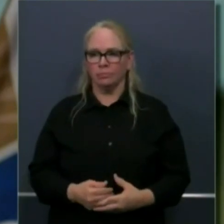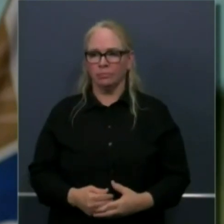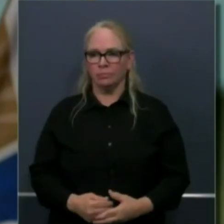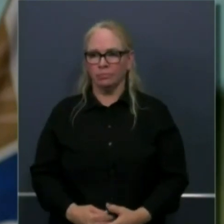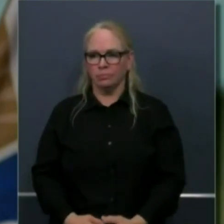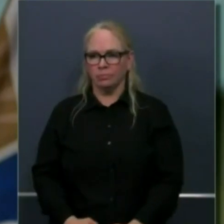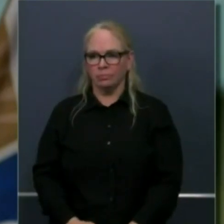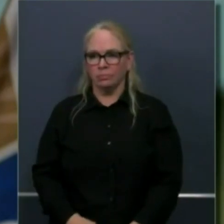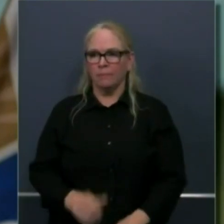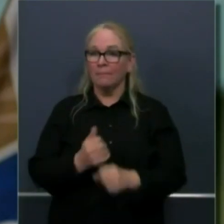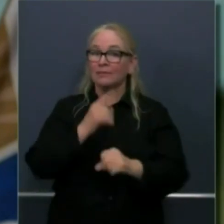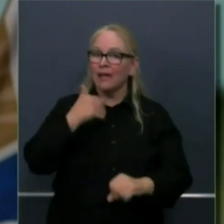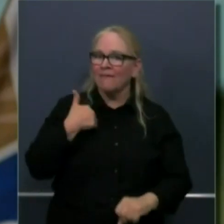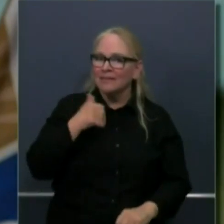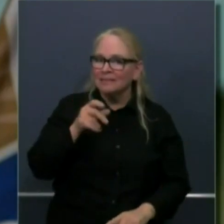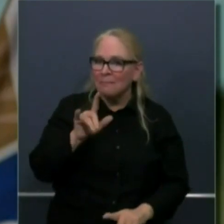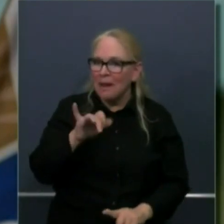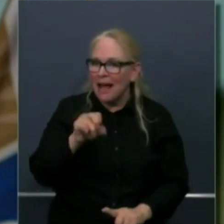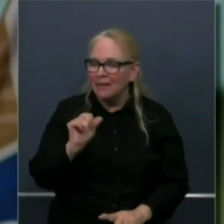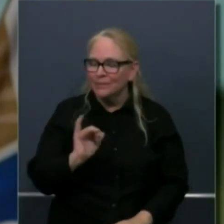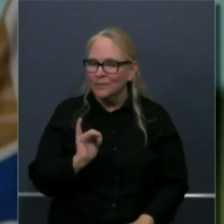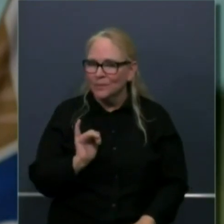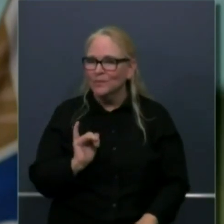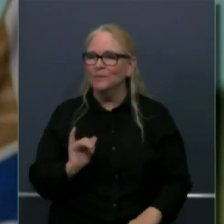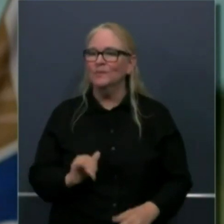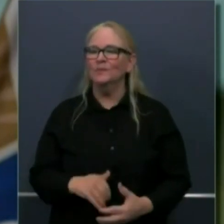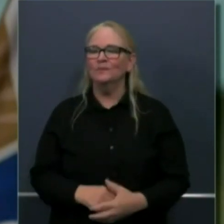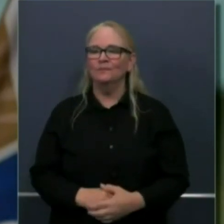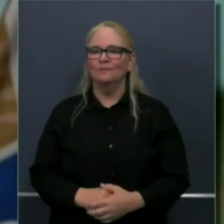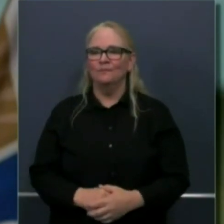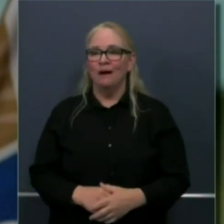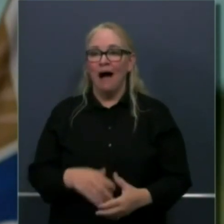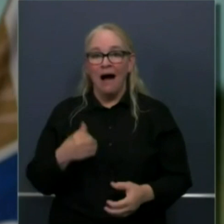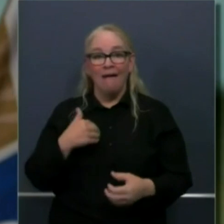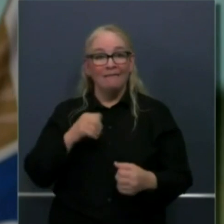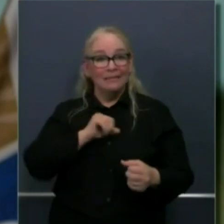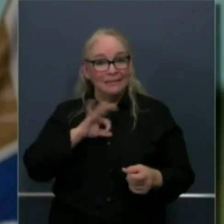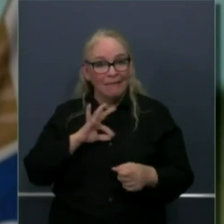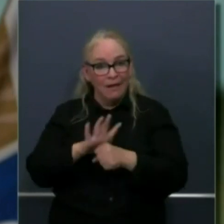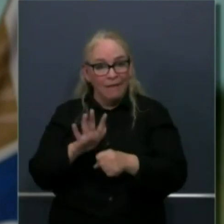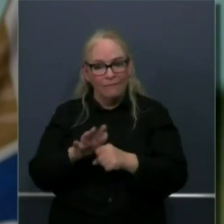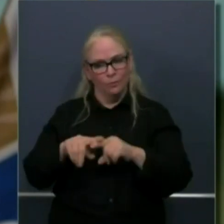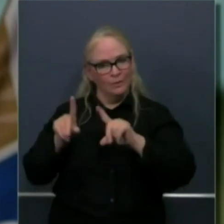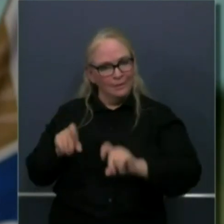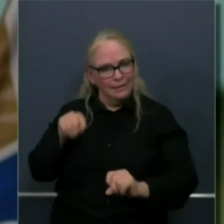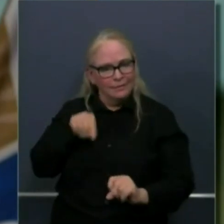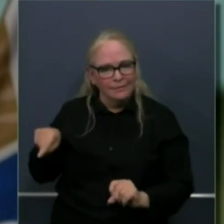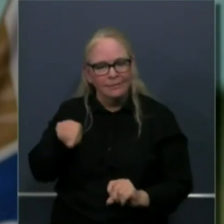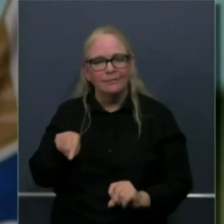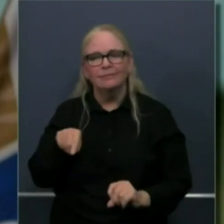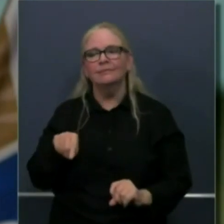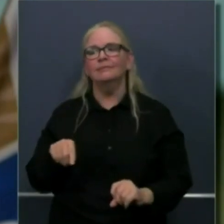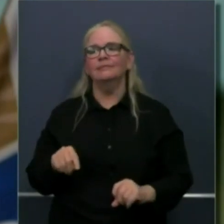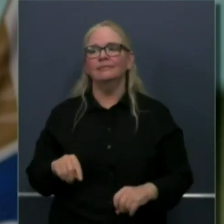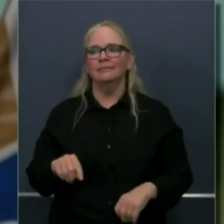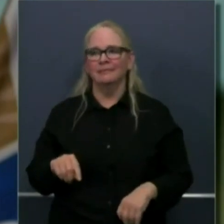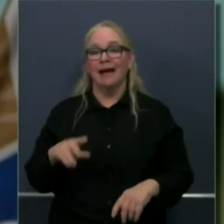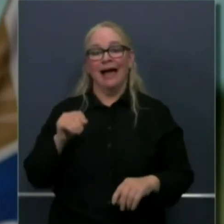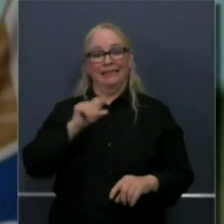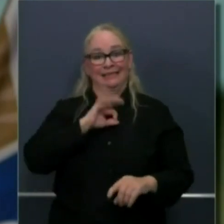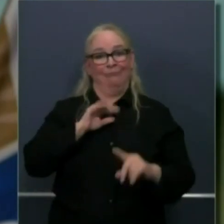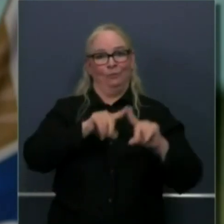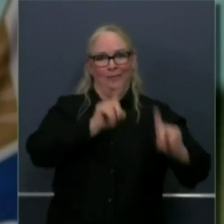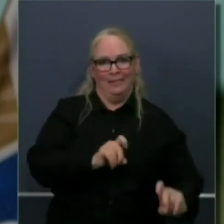also the people power to get the testing done in process. It's quite a large number and we're working to come up with a thoughtful statewide